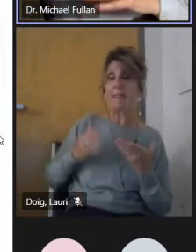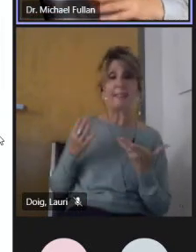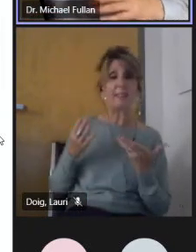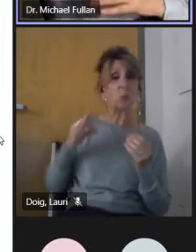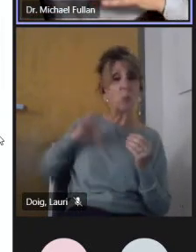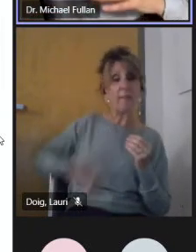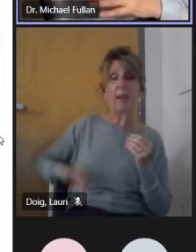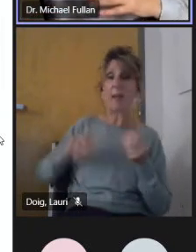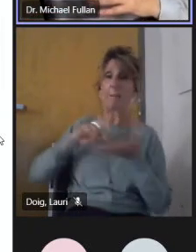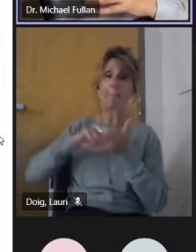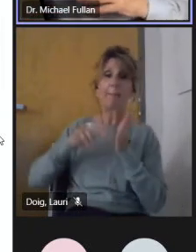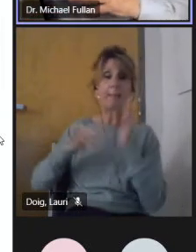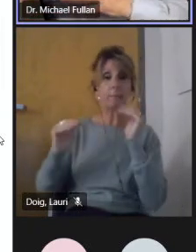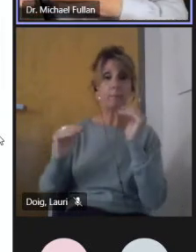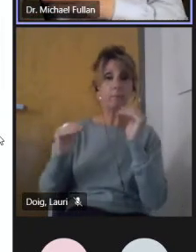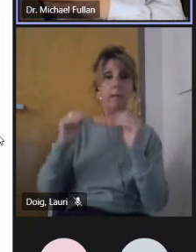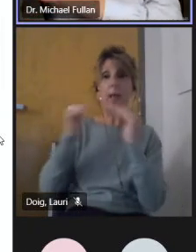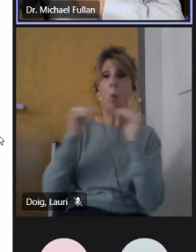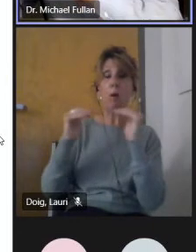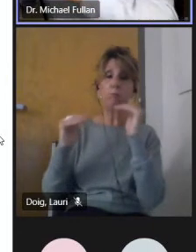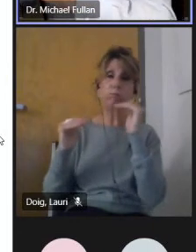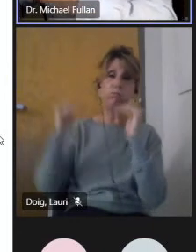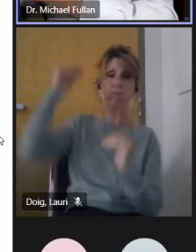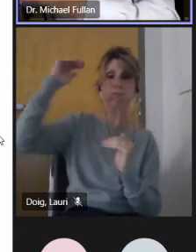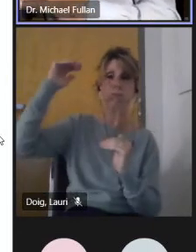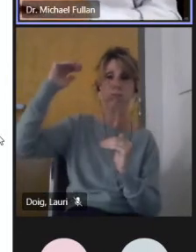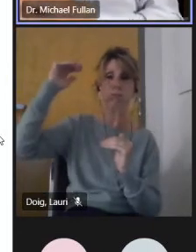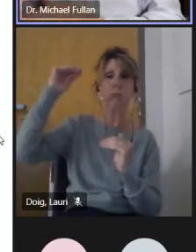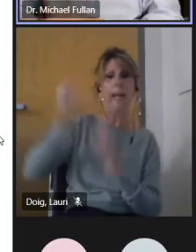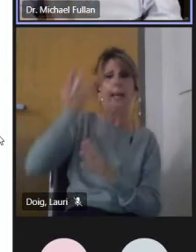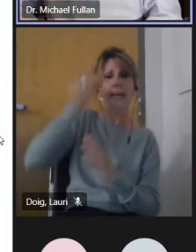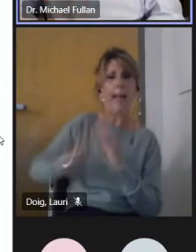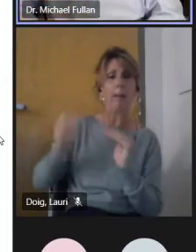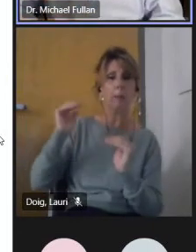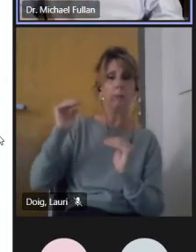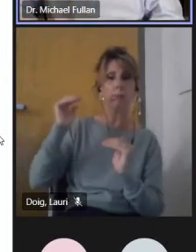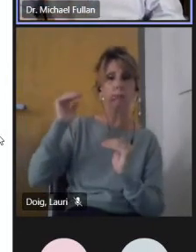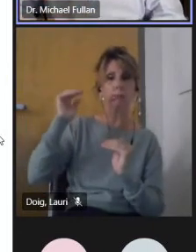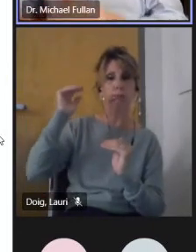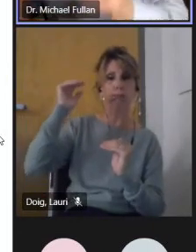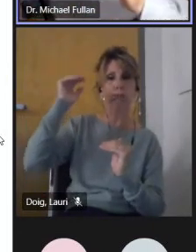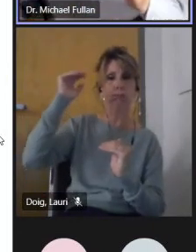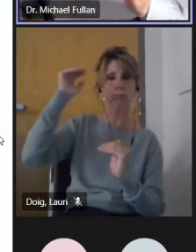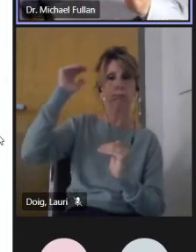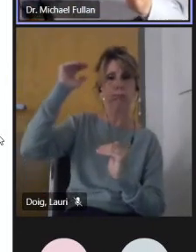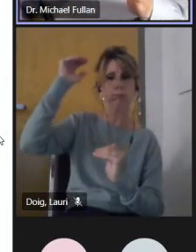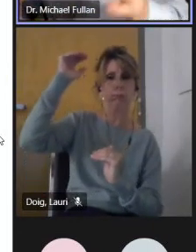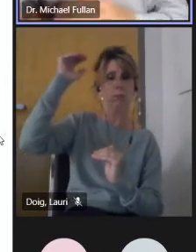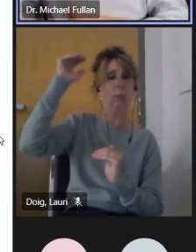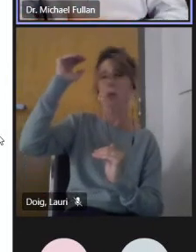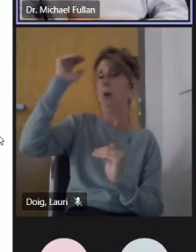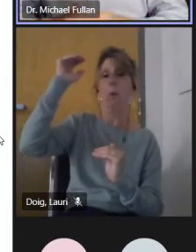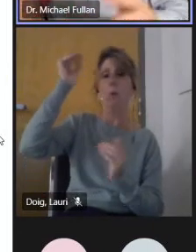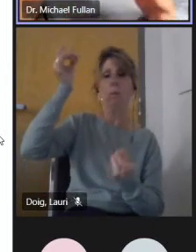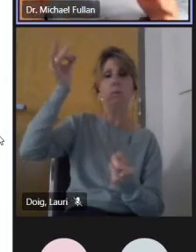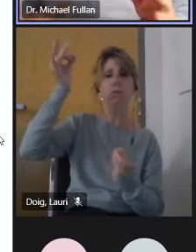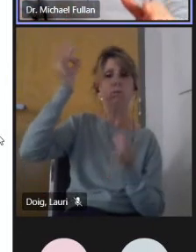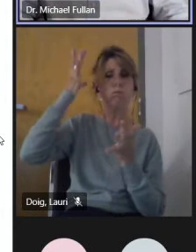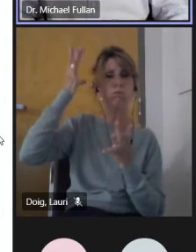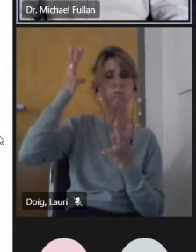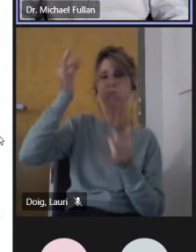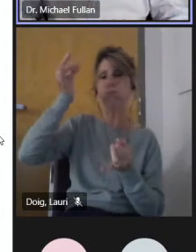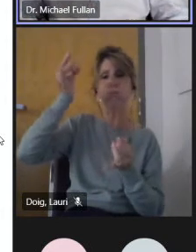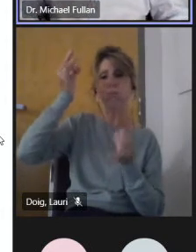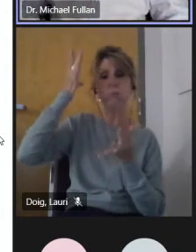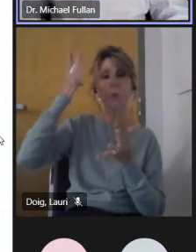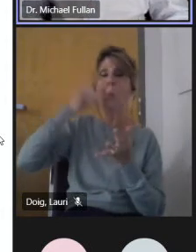inequality goes greater and greater. And it's leading to, it's leading to denouement basically is the best word. It doesn't have